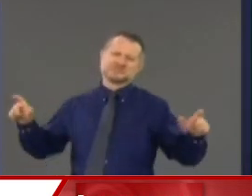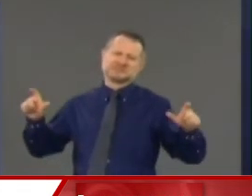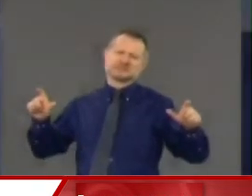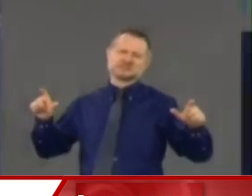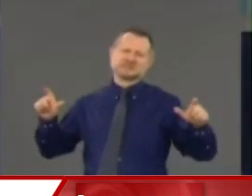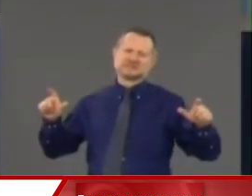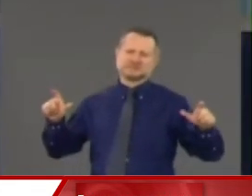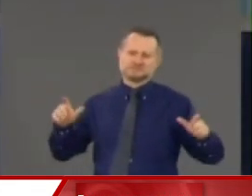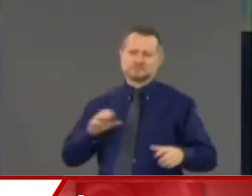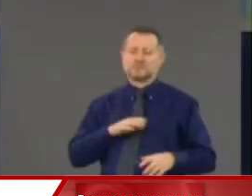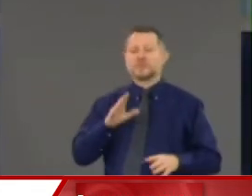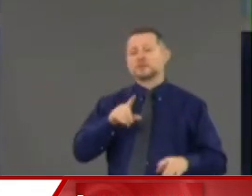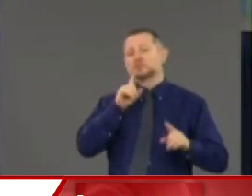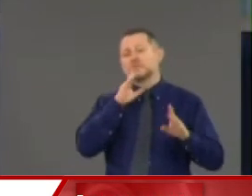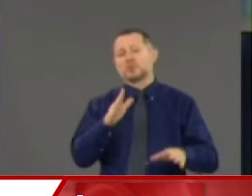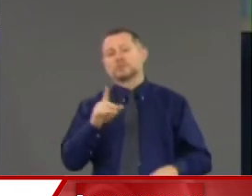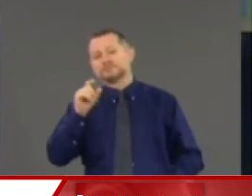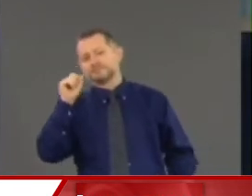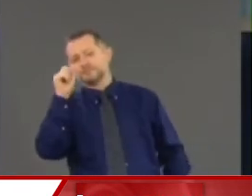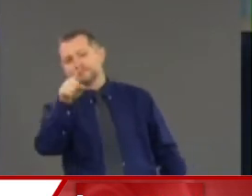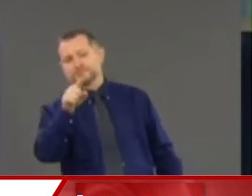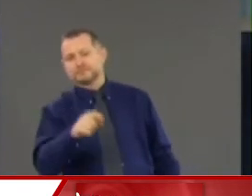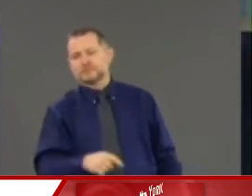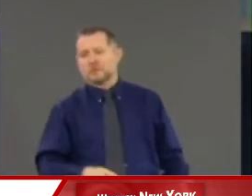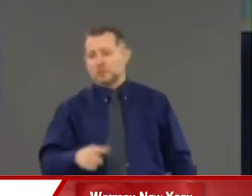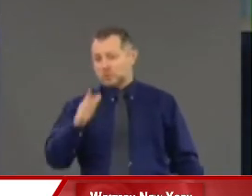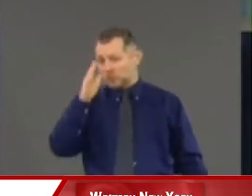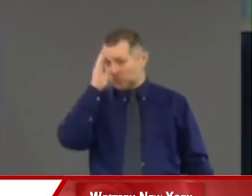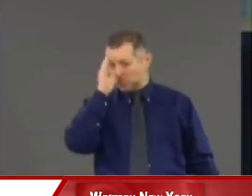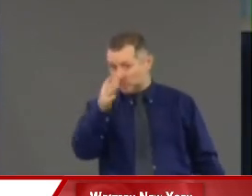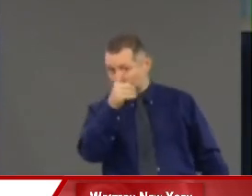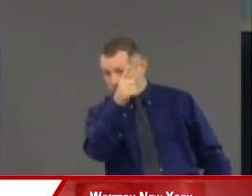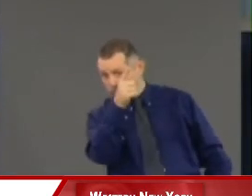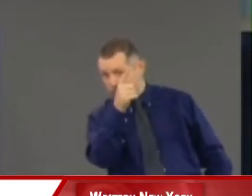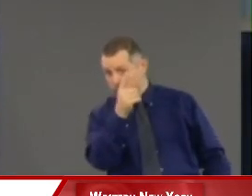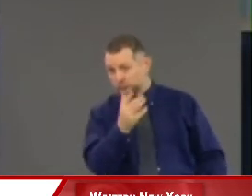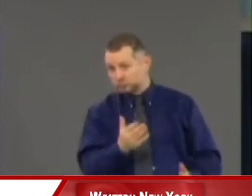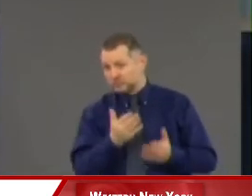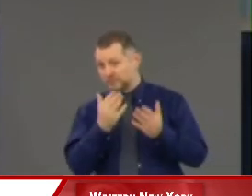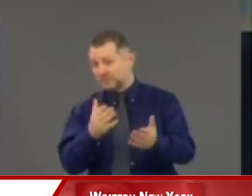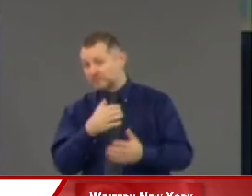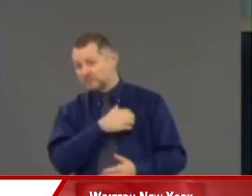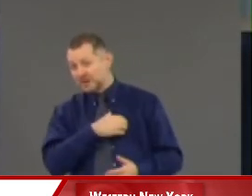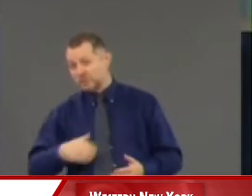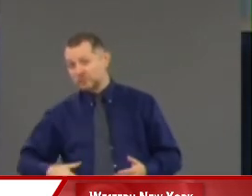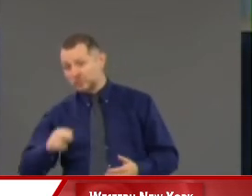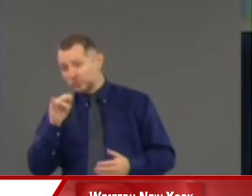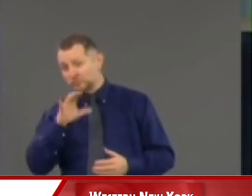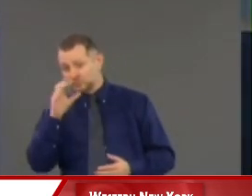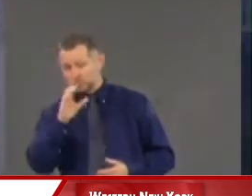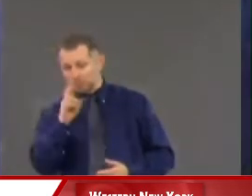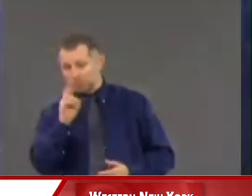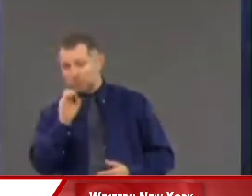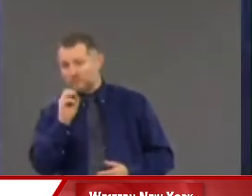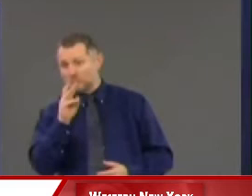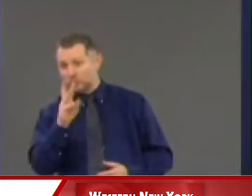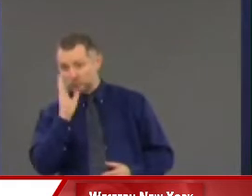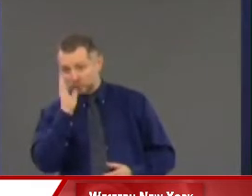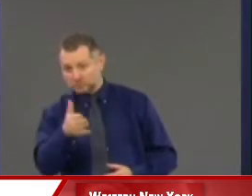But are you inclined to ask for it or strongly suggest a curfew? Look, I could impose a curfew.